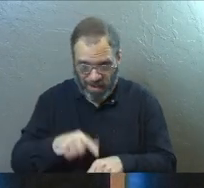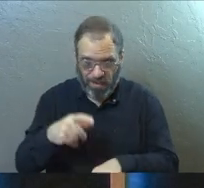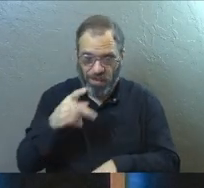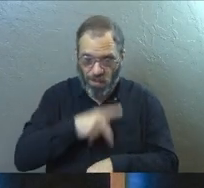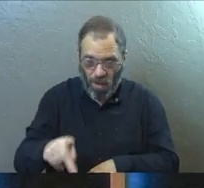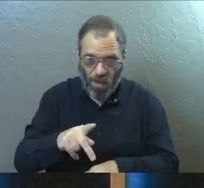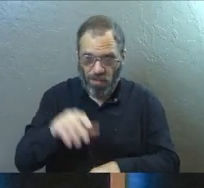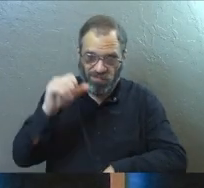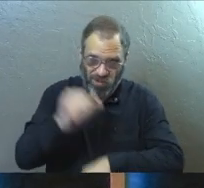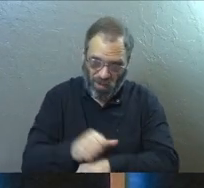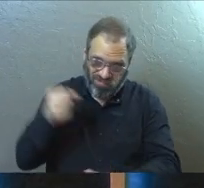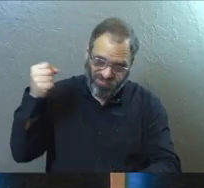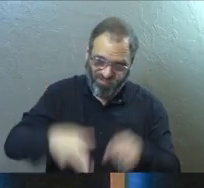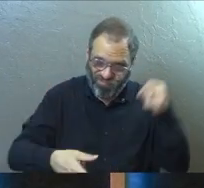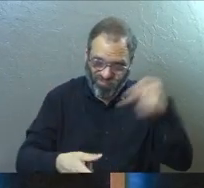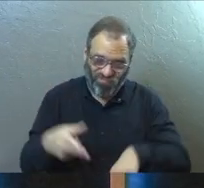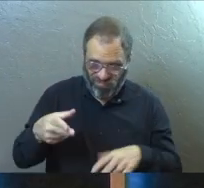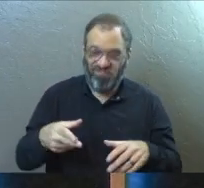day right there.